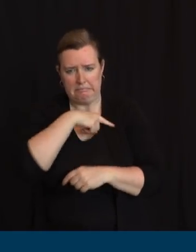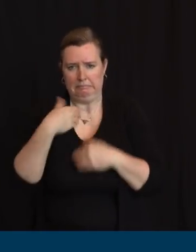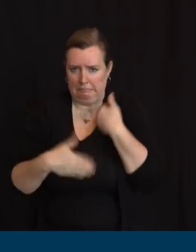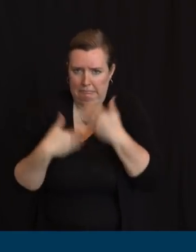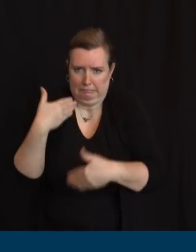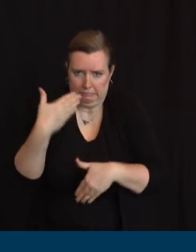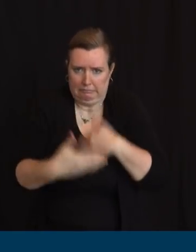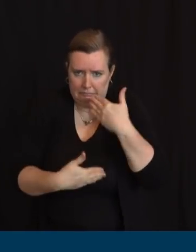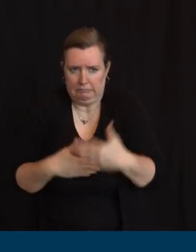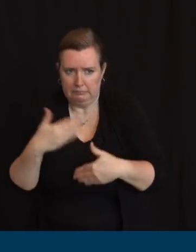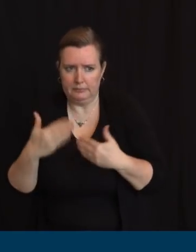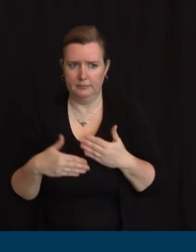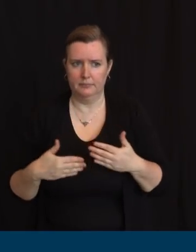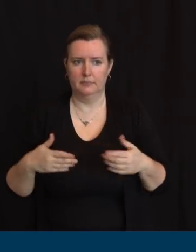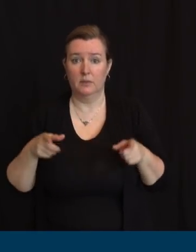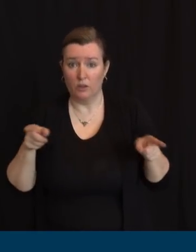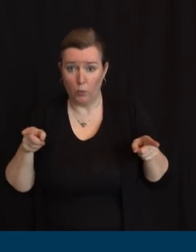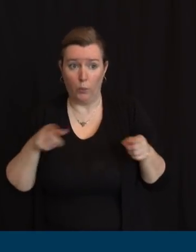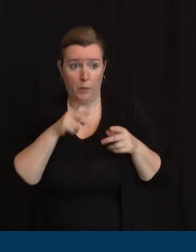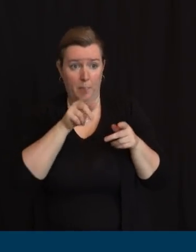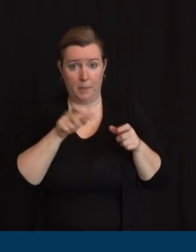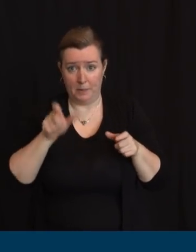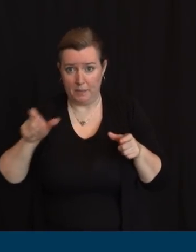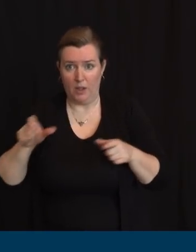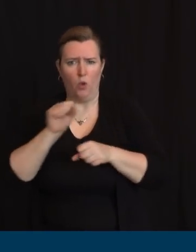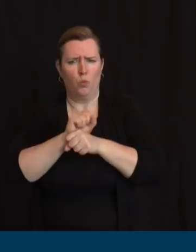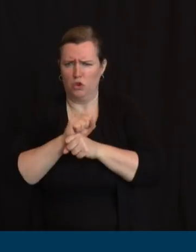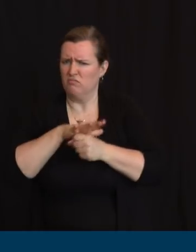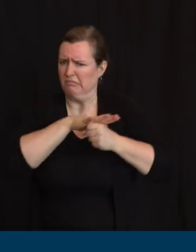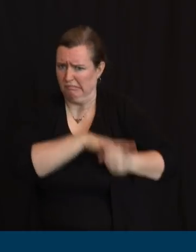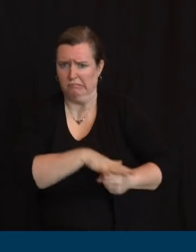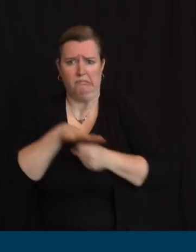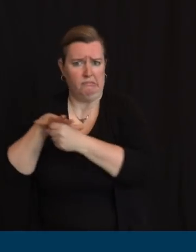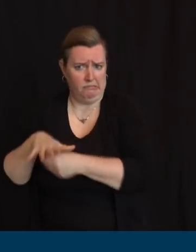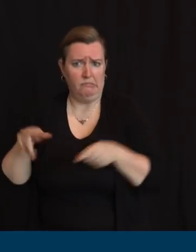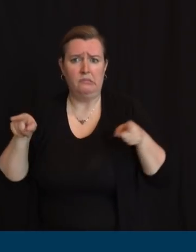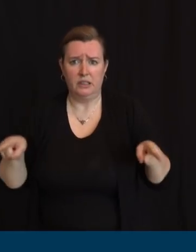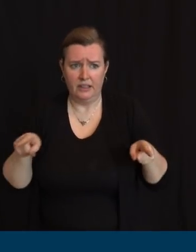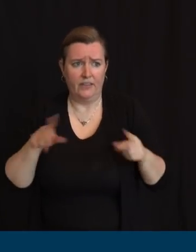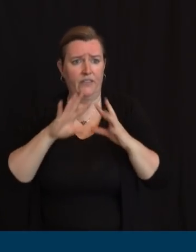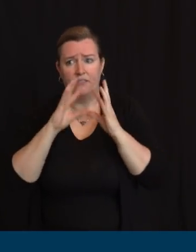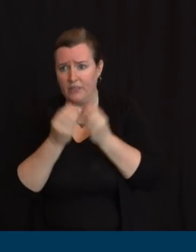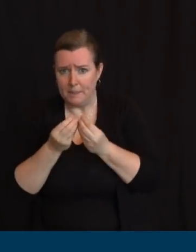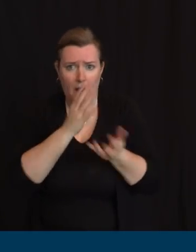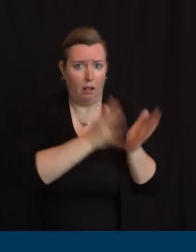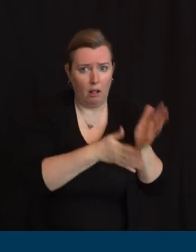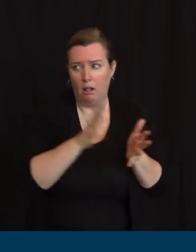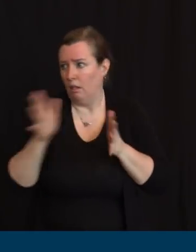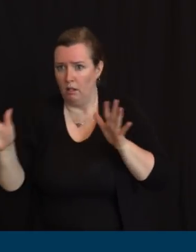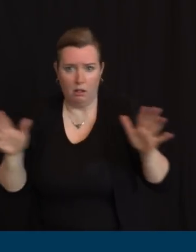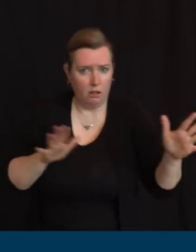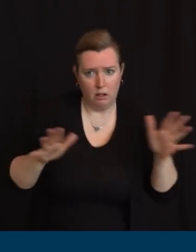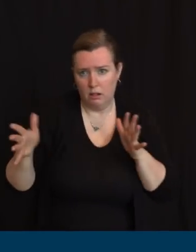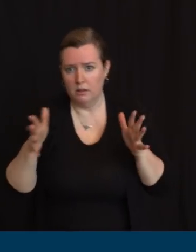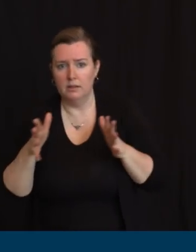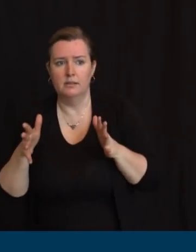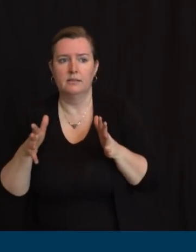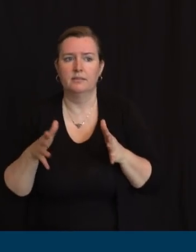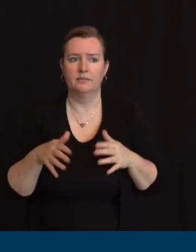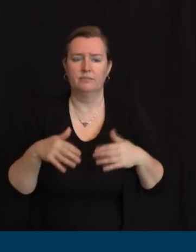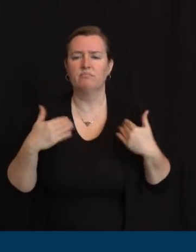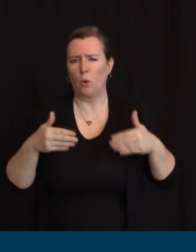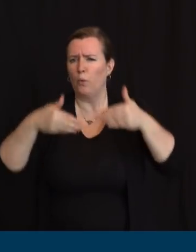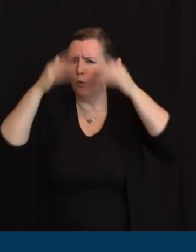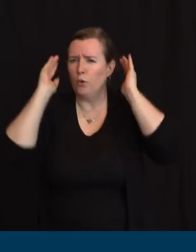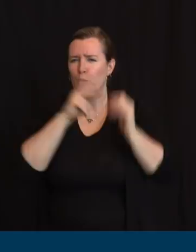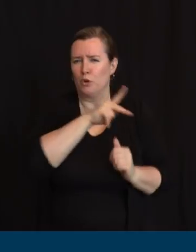family safe. Let's all be kind to one another, and let's support one another. Also, for those eligible for unemployment, the